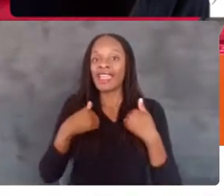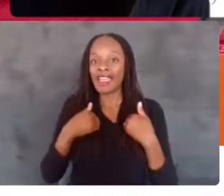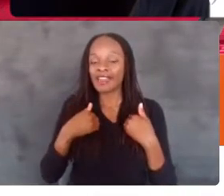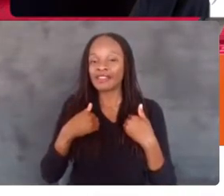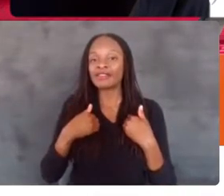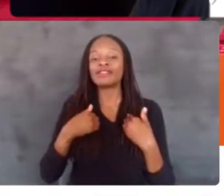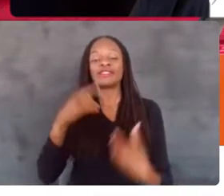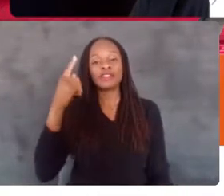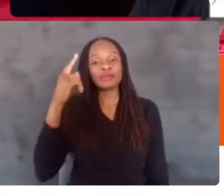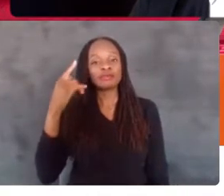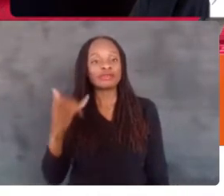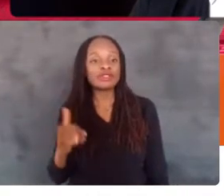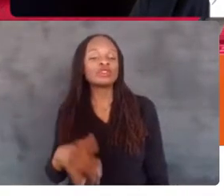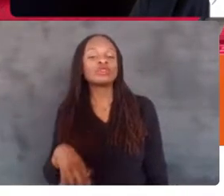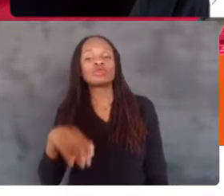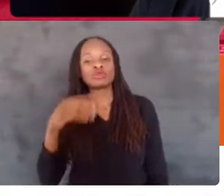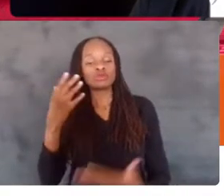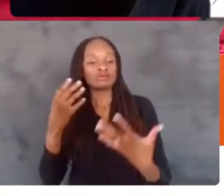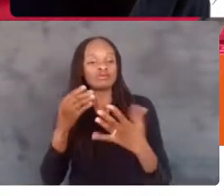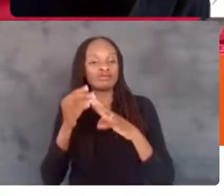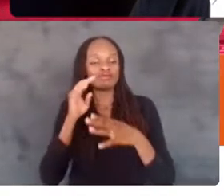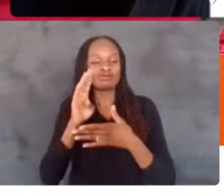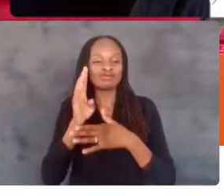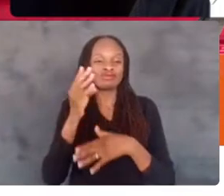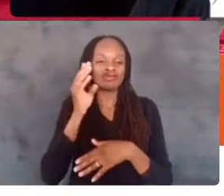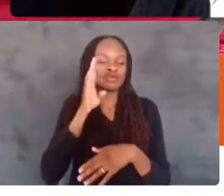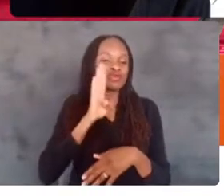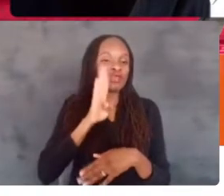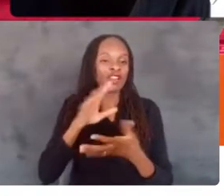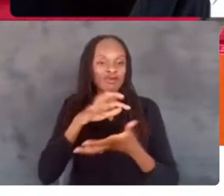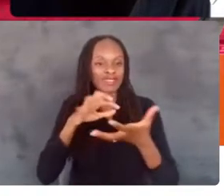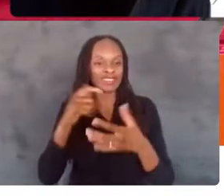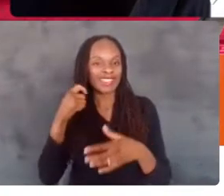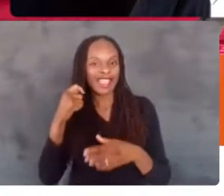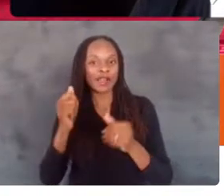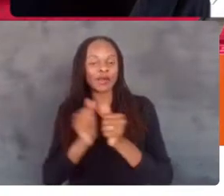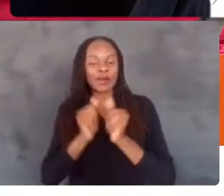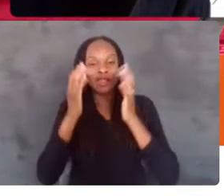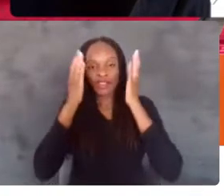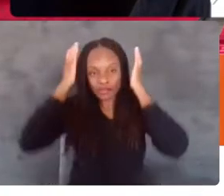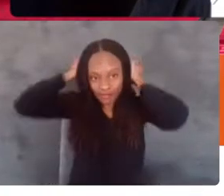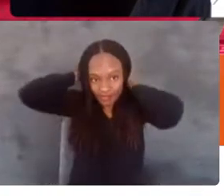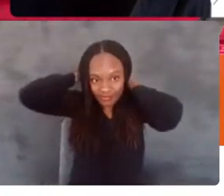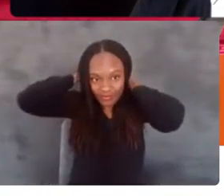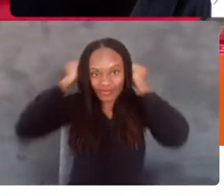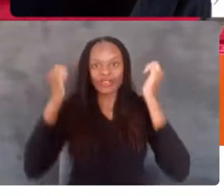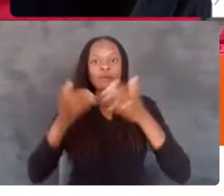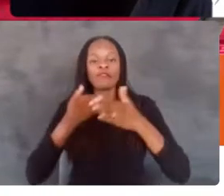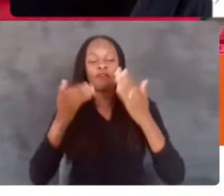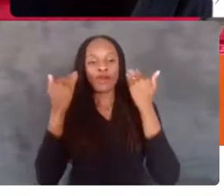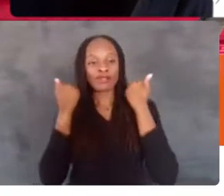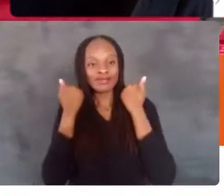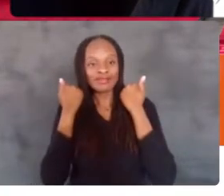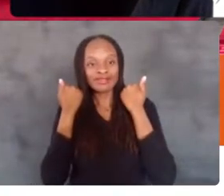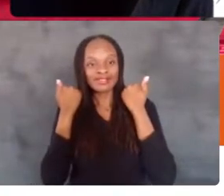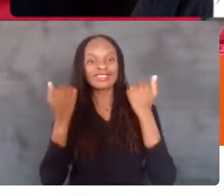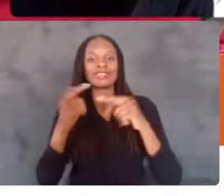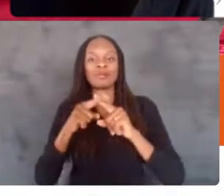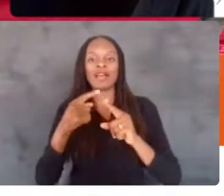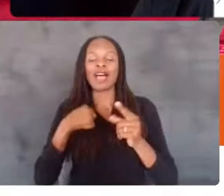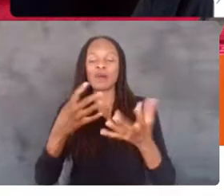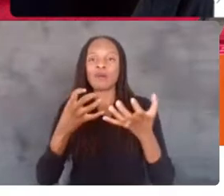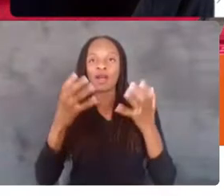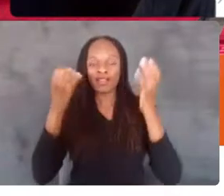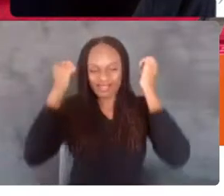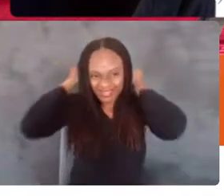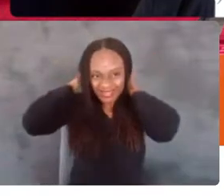blondish, brownish hair and a ponytail. But I, it was originally a bob, but I put it in a ponytail because I don't want any